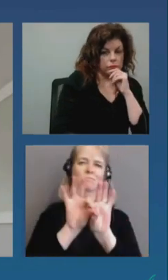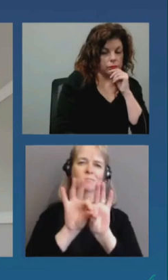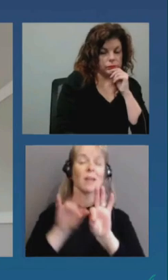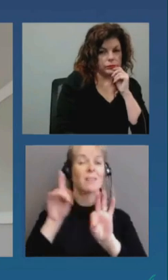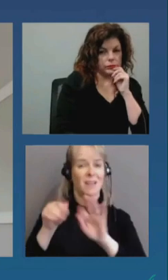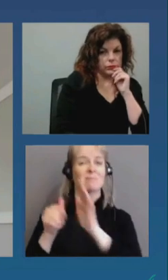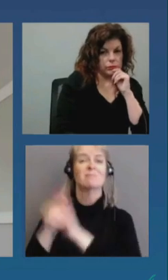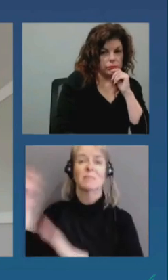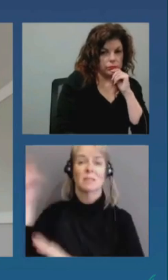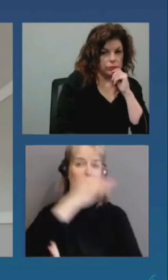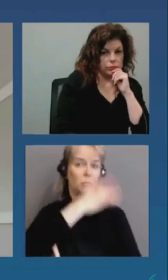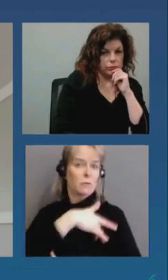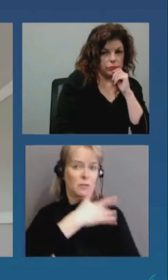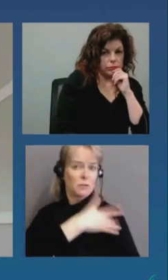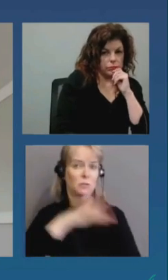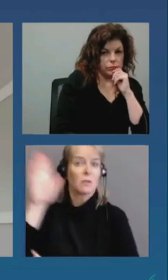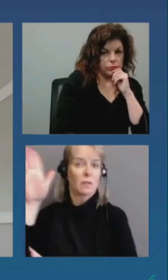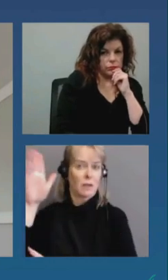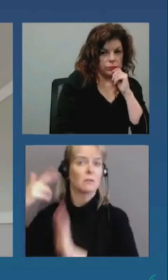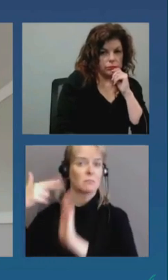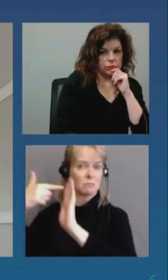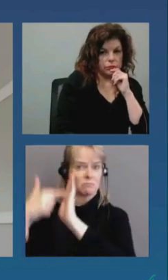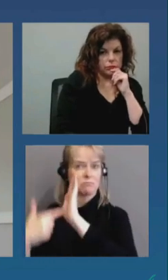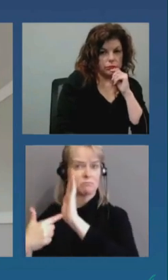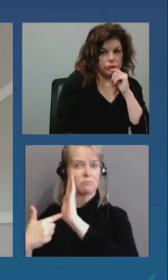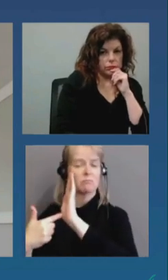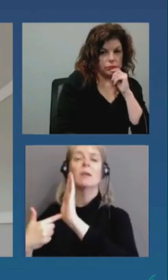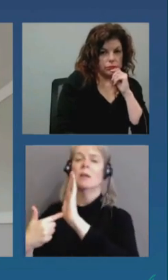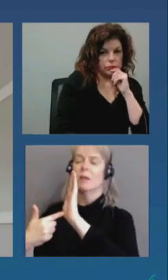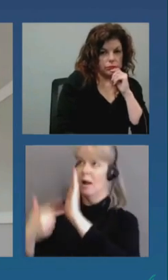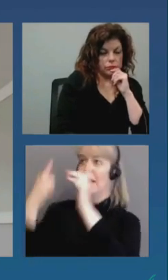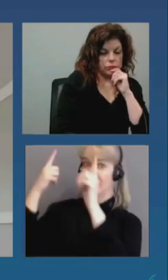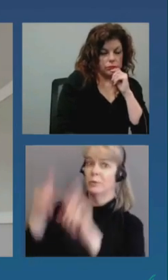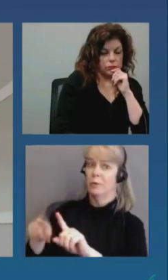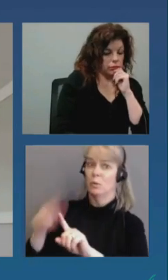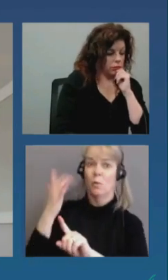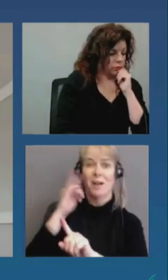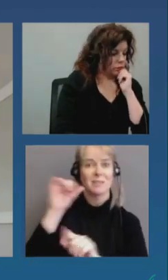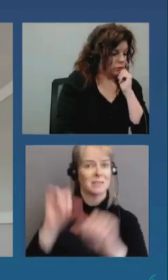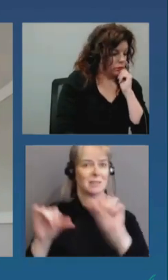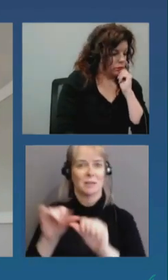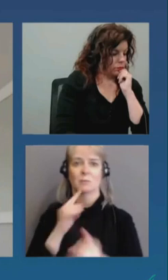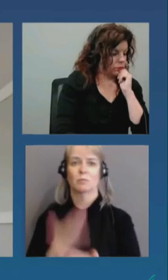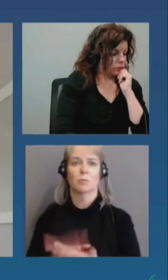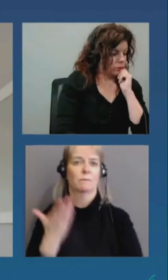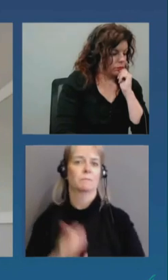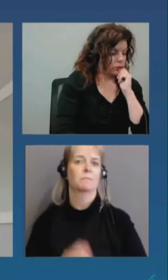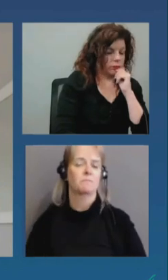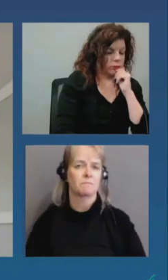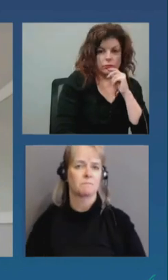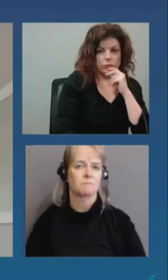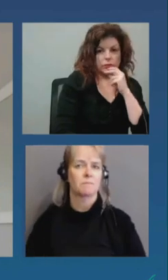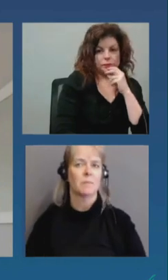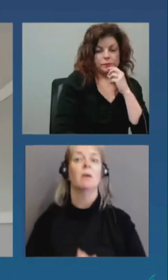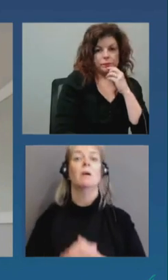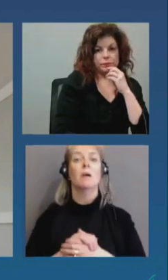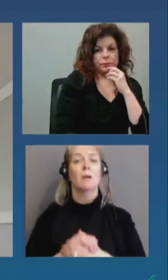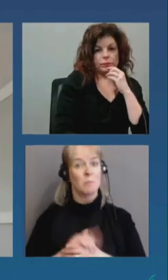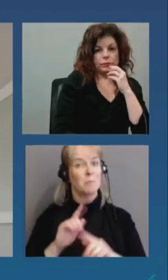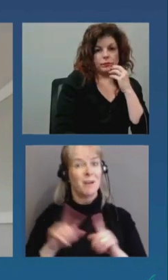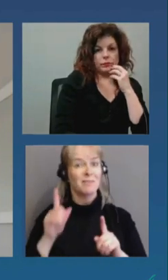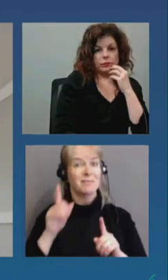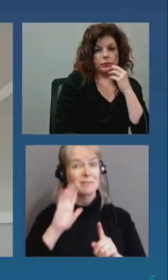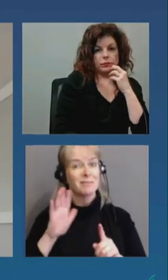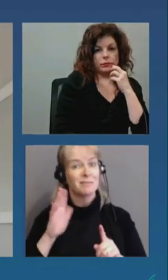and i agree with it based on the science moving on is happening very soon right so so by the end of april